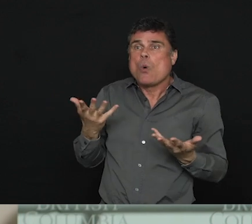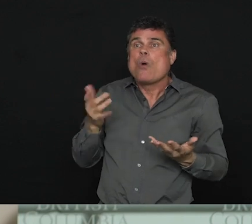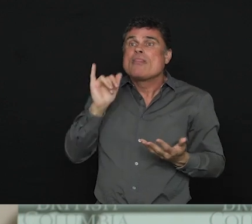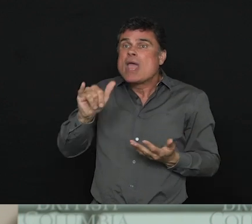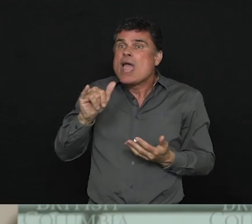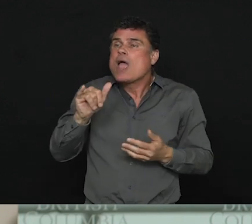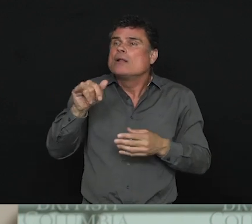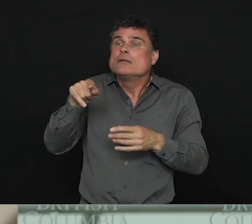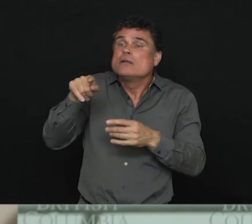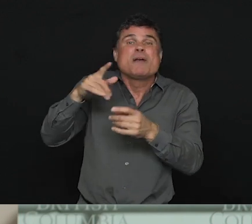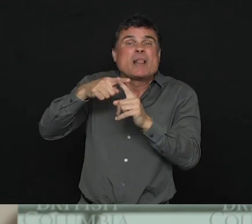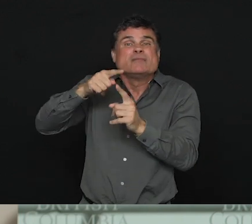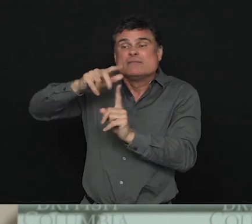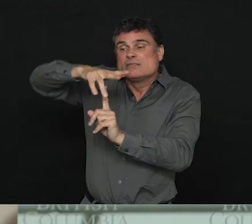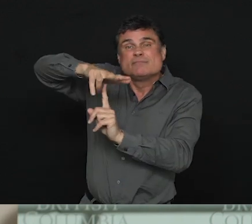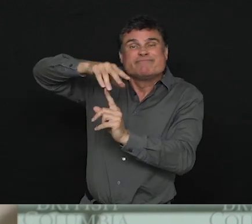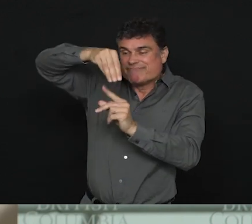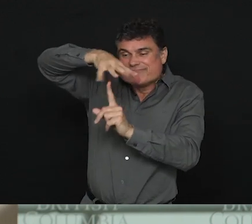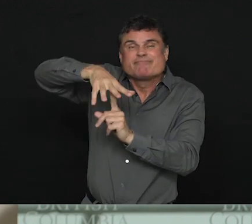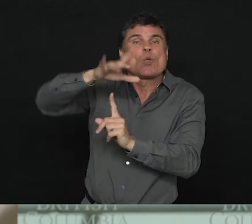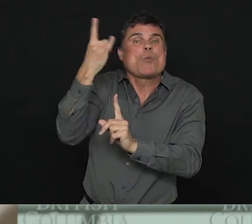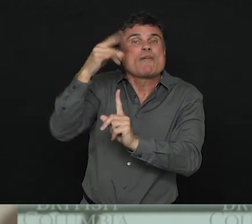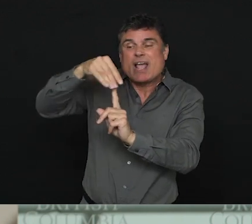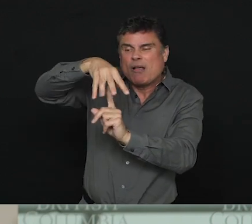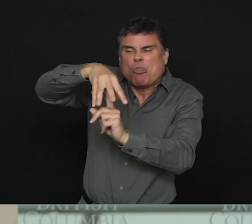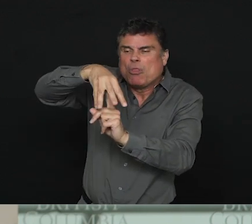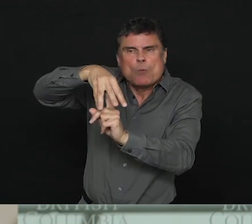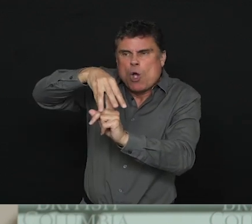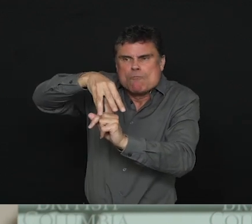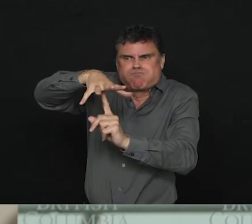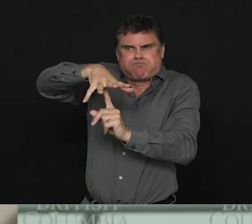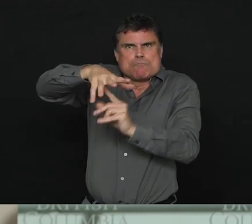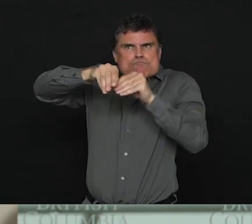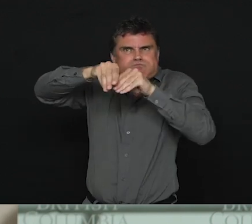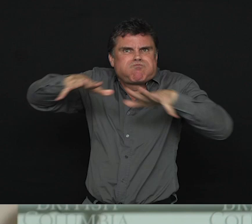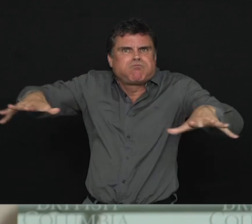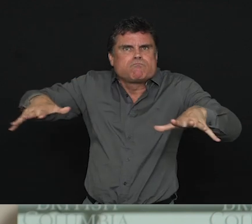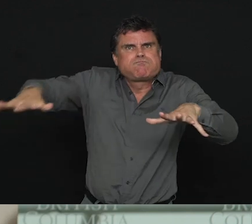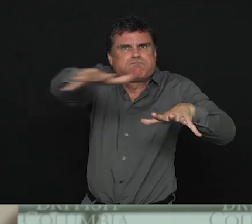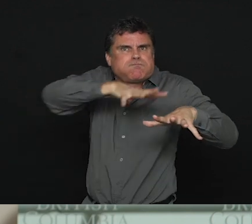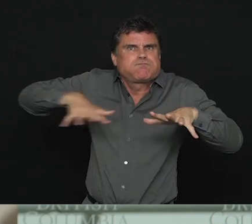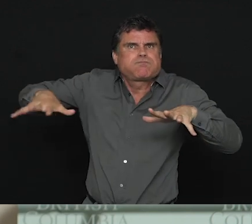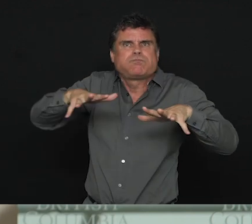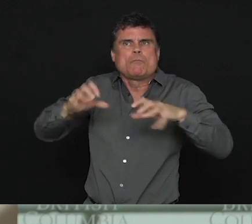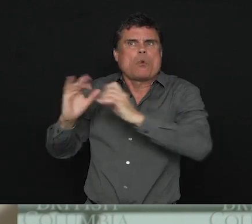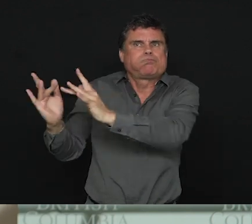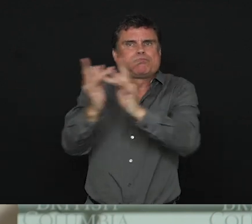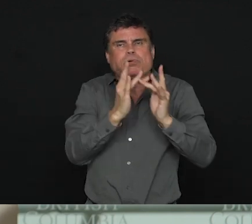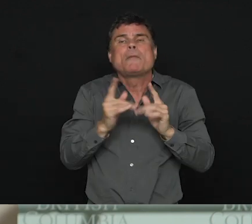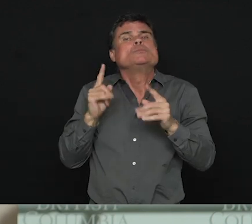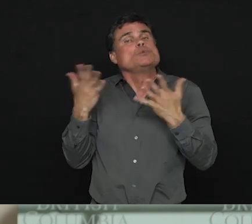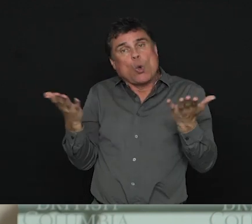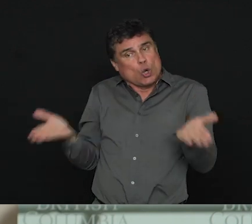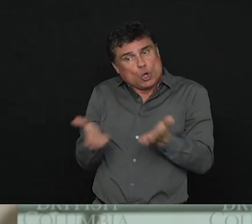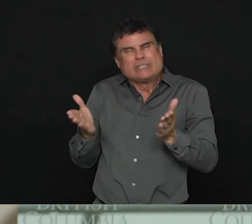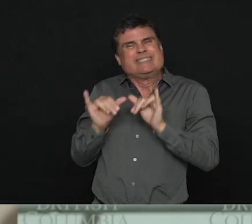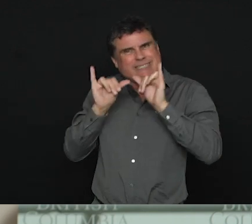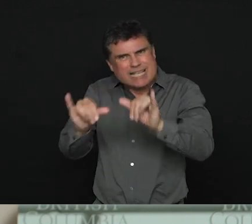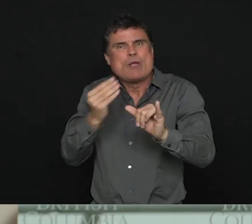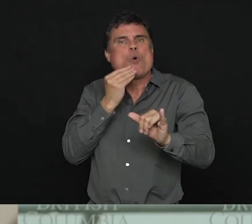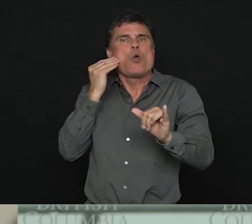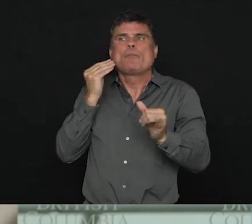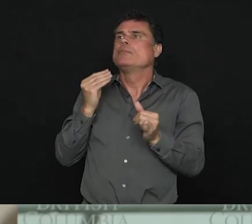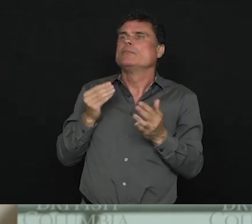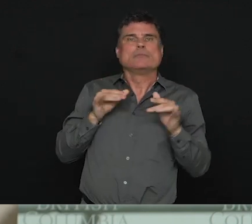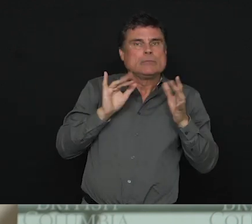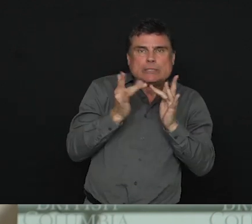in-class classroom activity, that students are learning their courses online. And for our rural